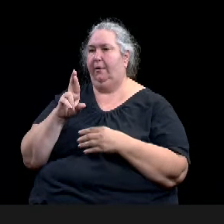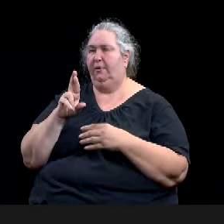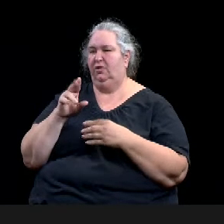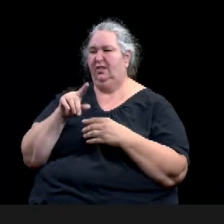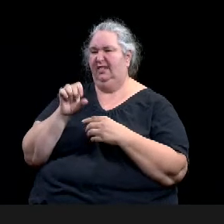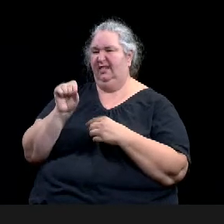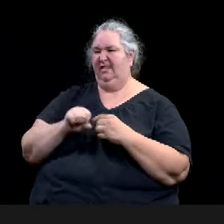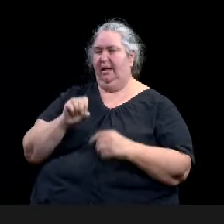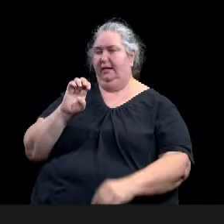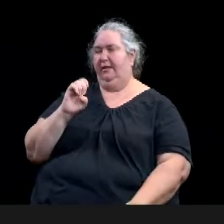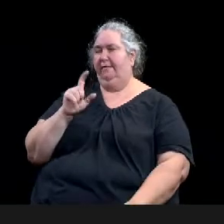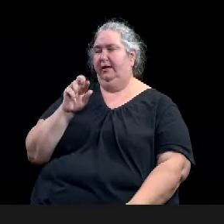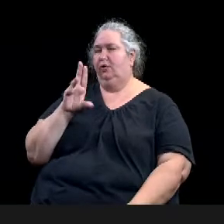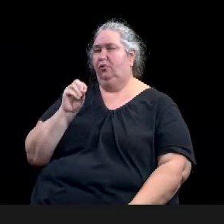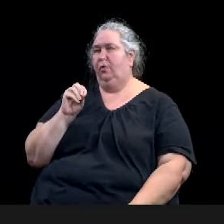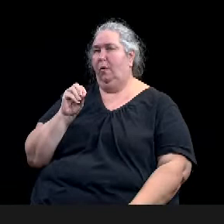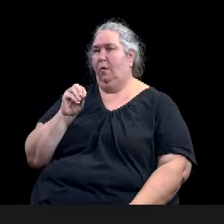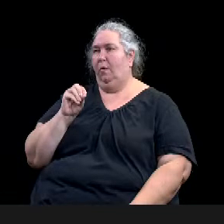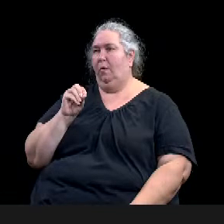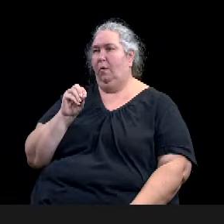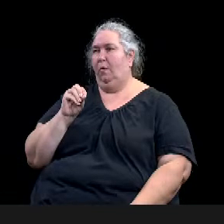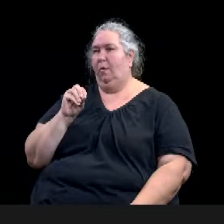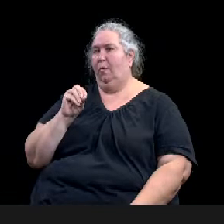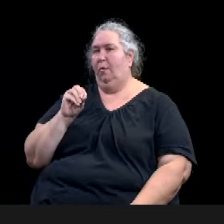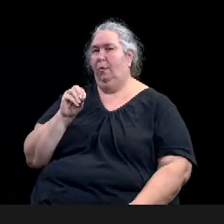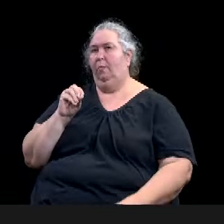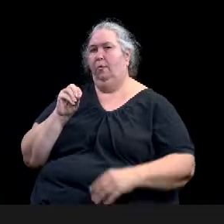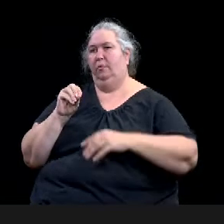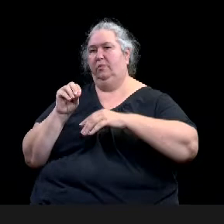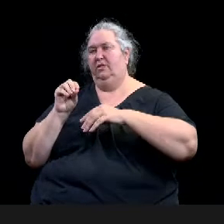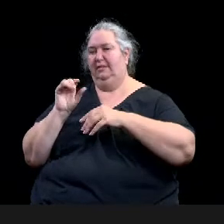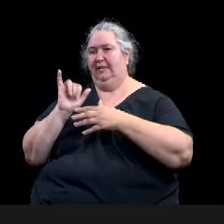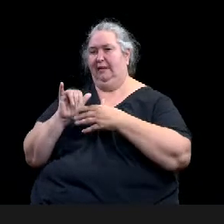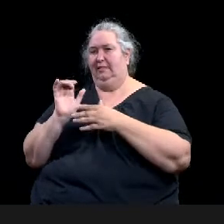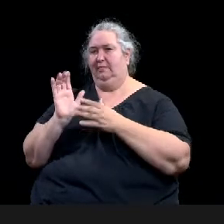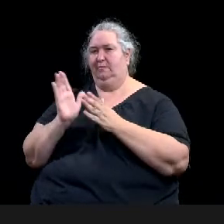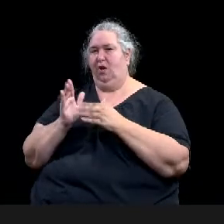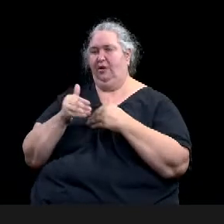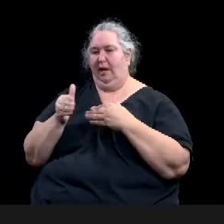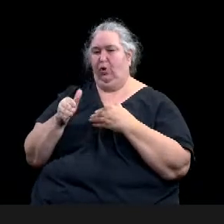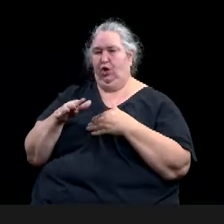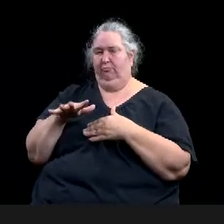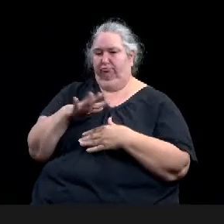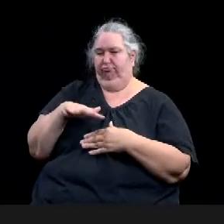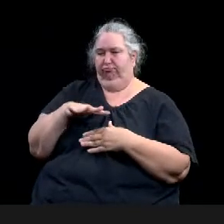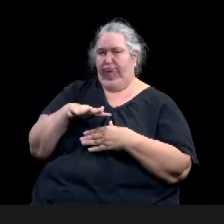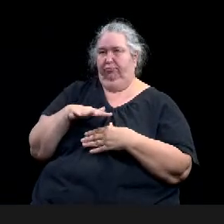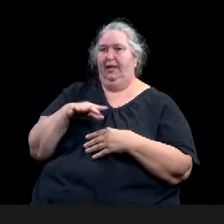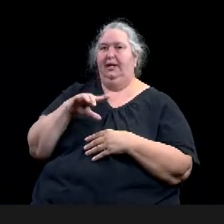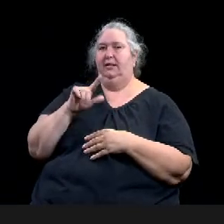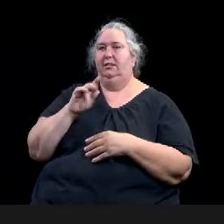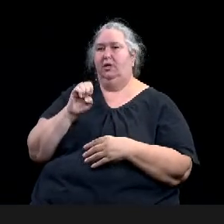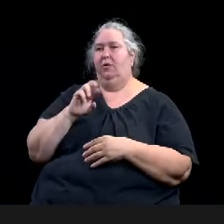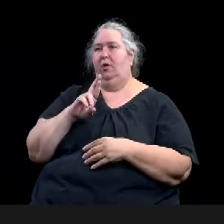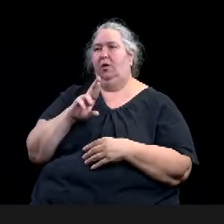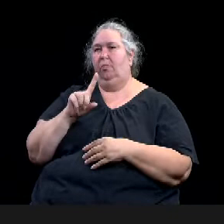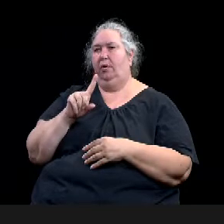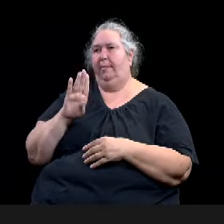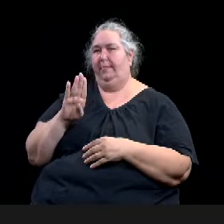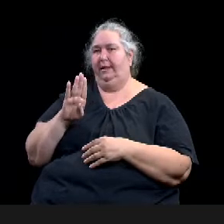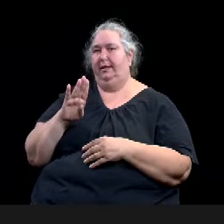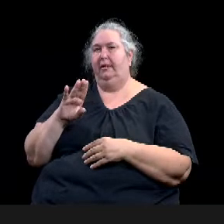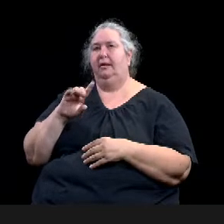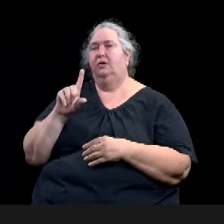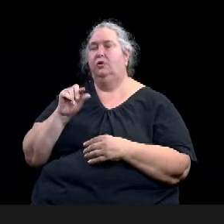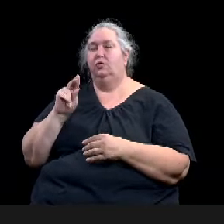R1B zoning. Um, you can see it's all mainly single-family zoning there. There is a single-family residential PUD,